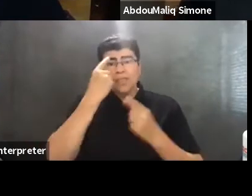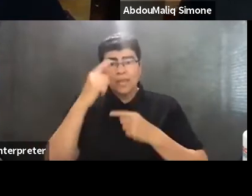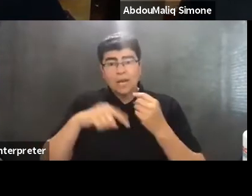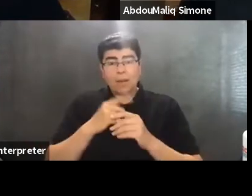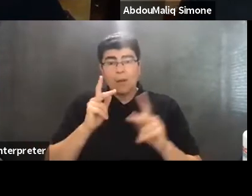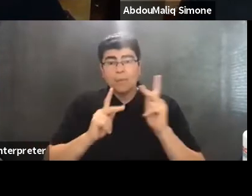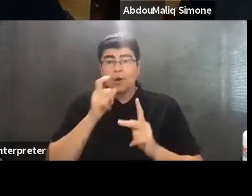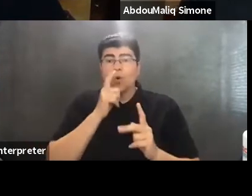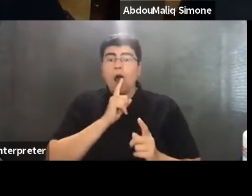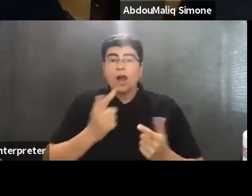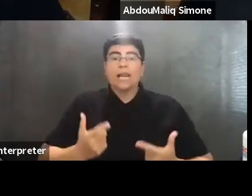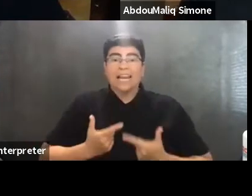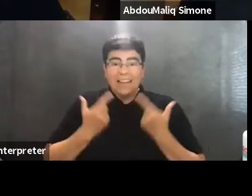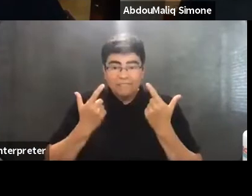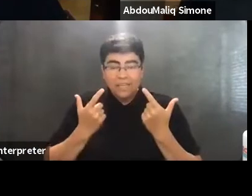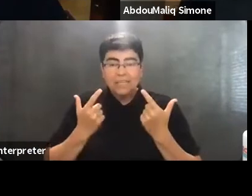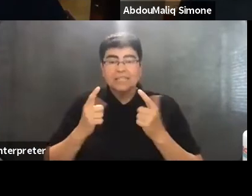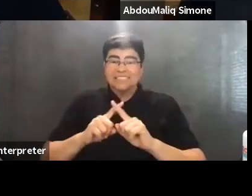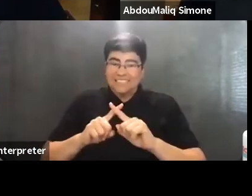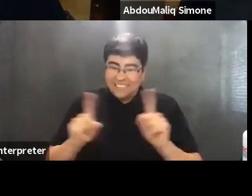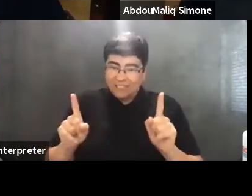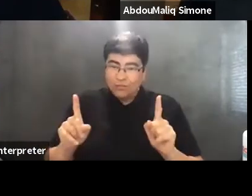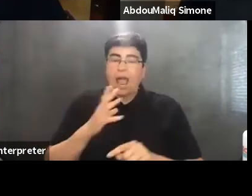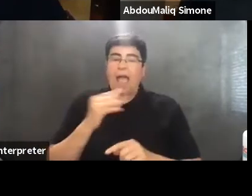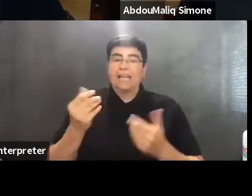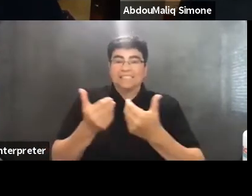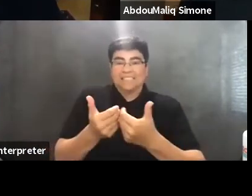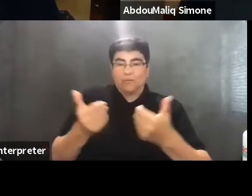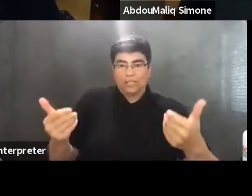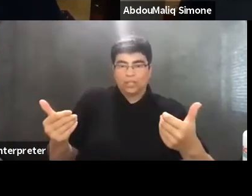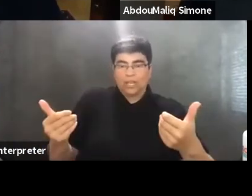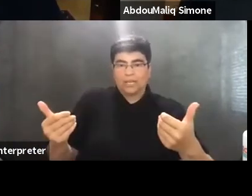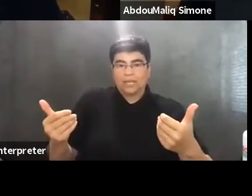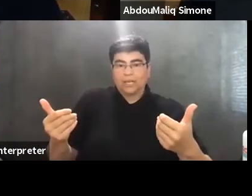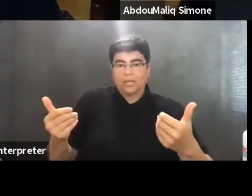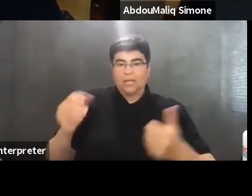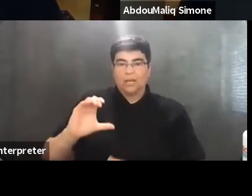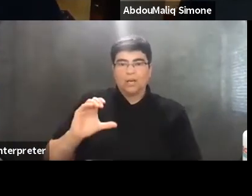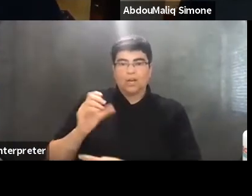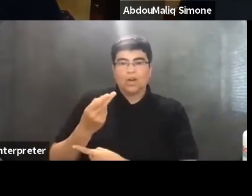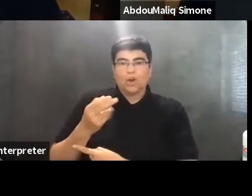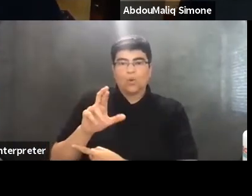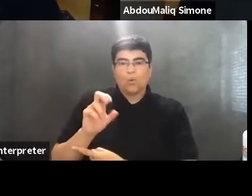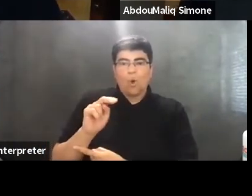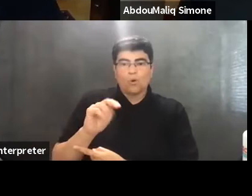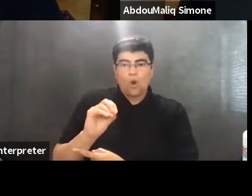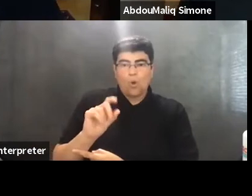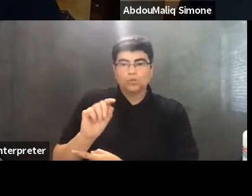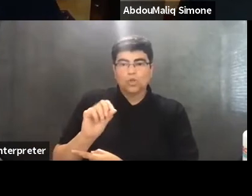different and differentiated chronotopes and